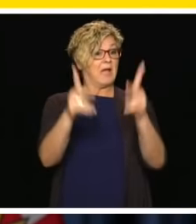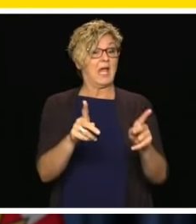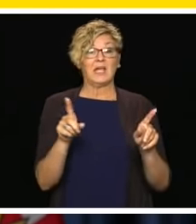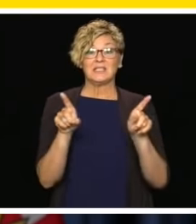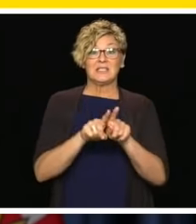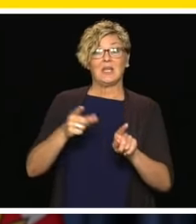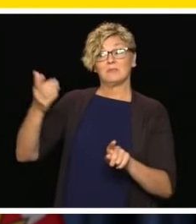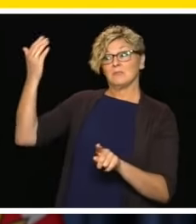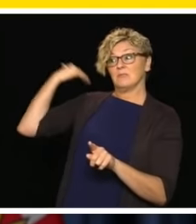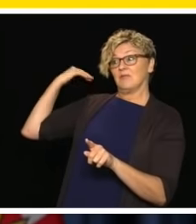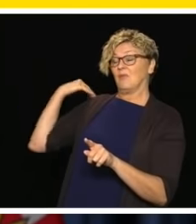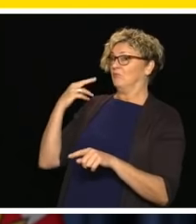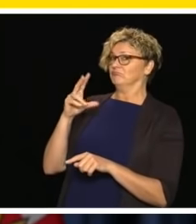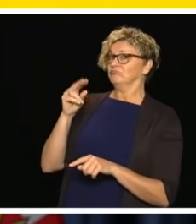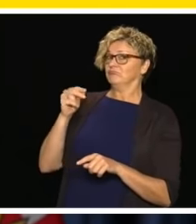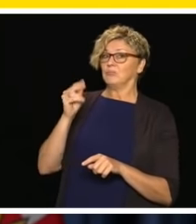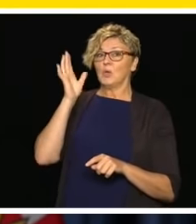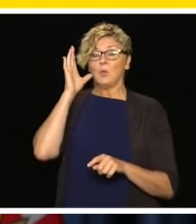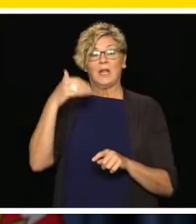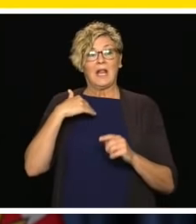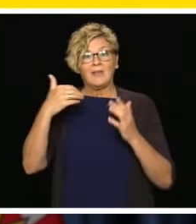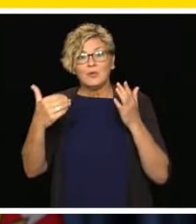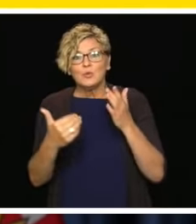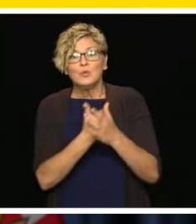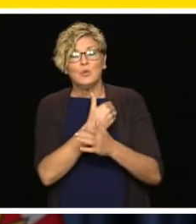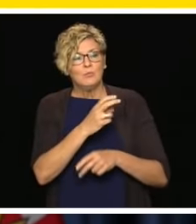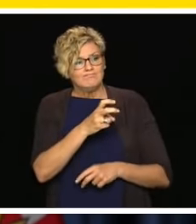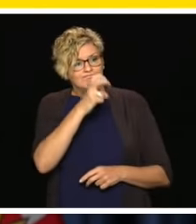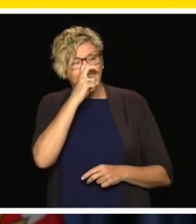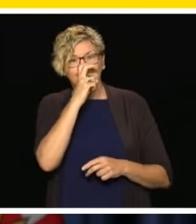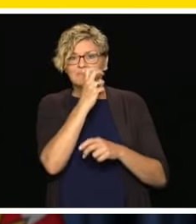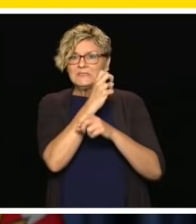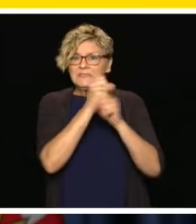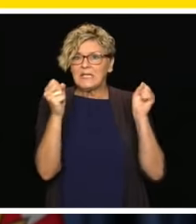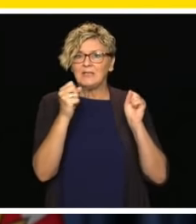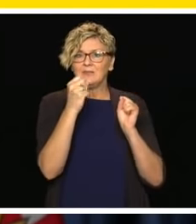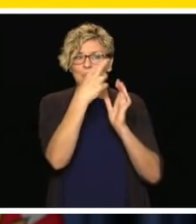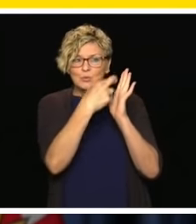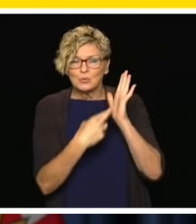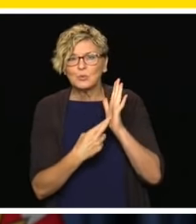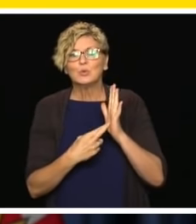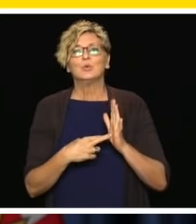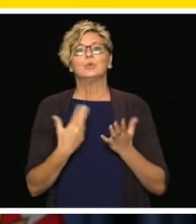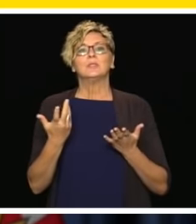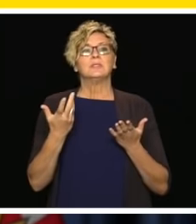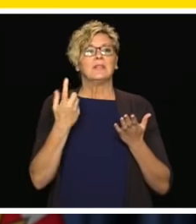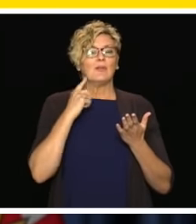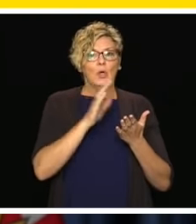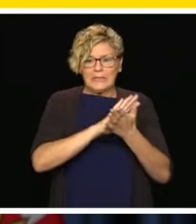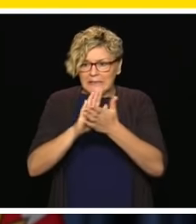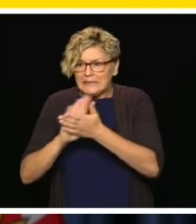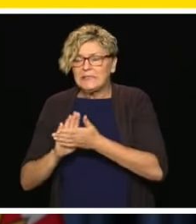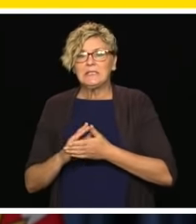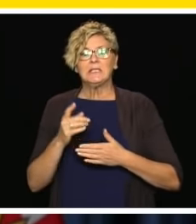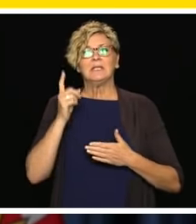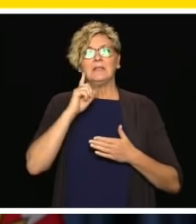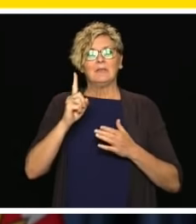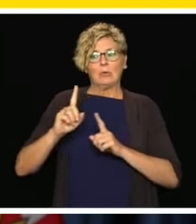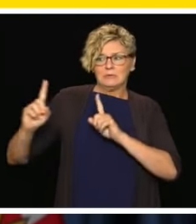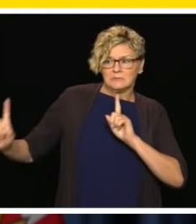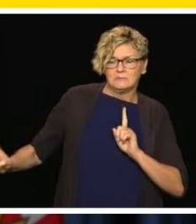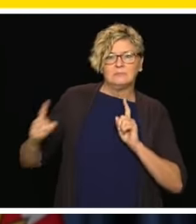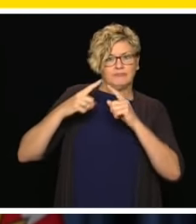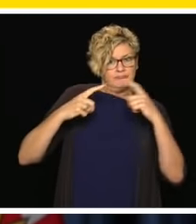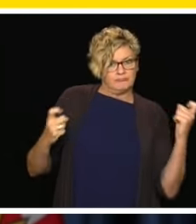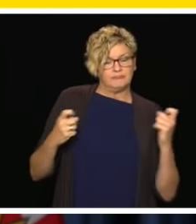will be strict health and safety standards in place. Schools will look significantly different than before the pandemic. Our government has